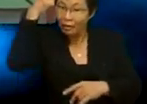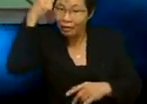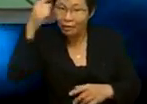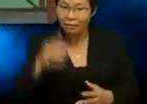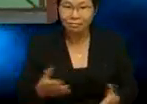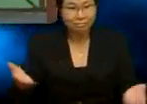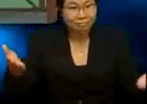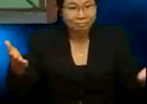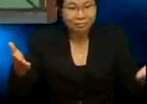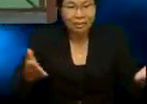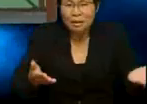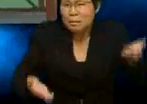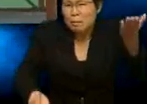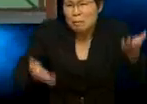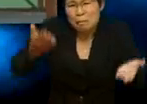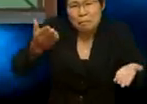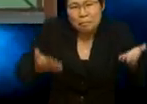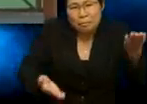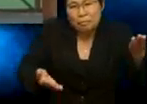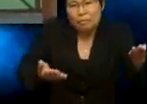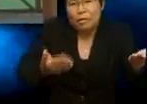Perhaps their only chance.